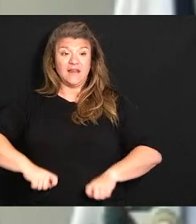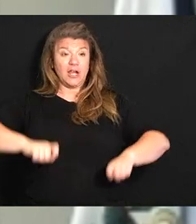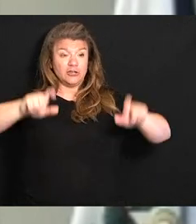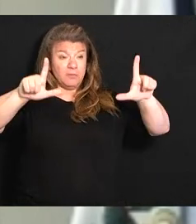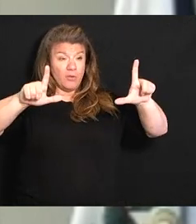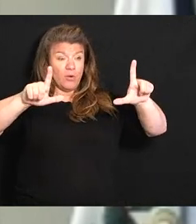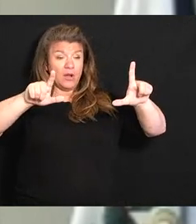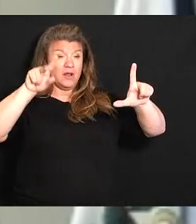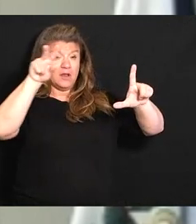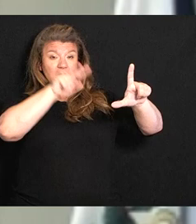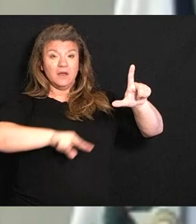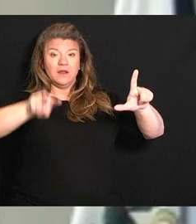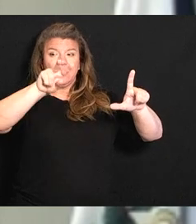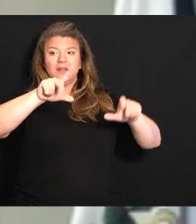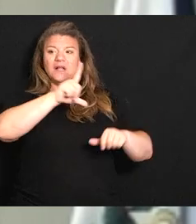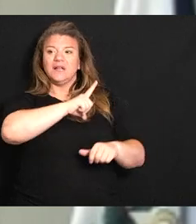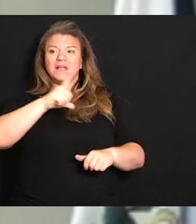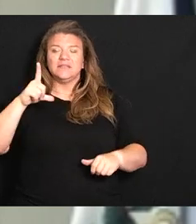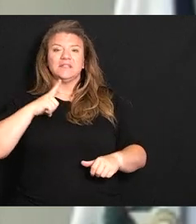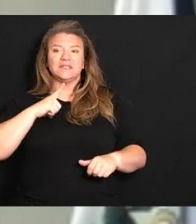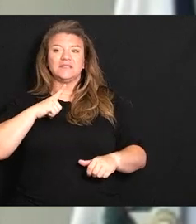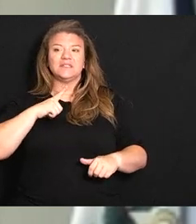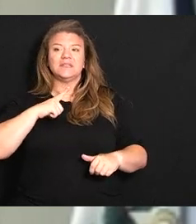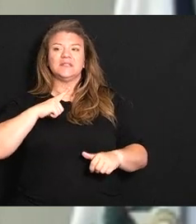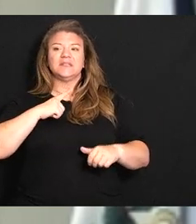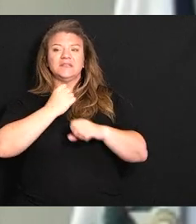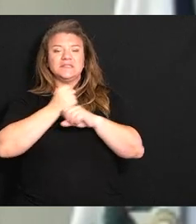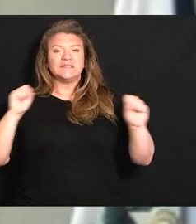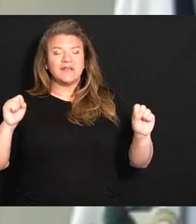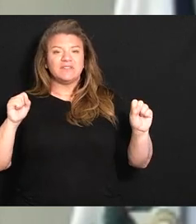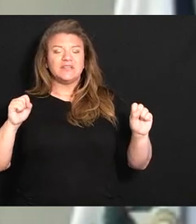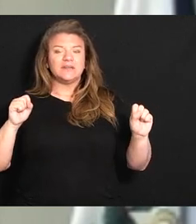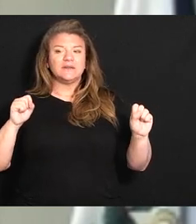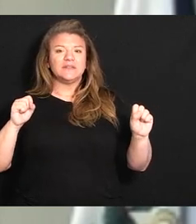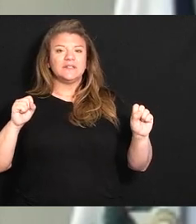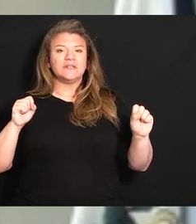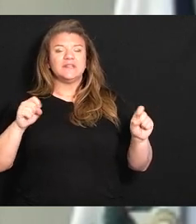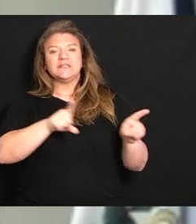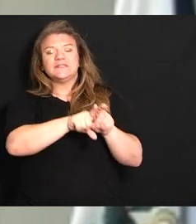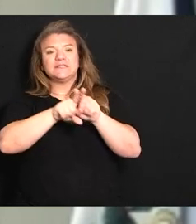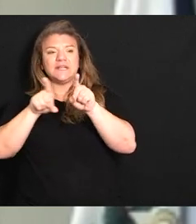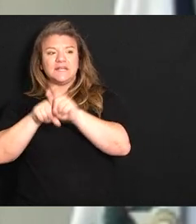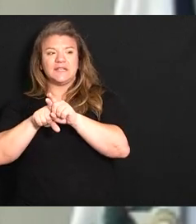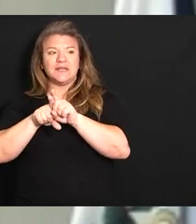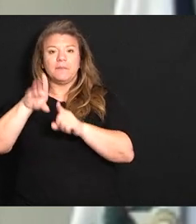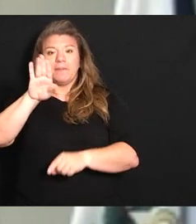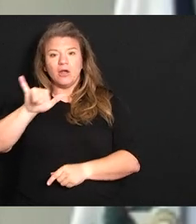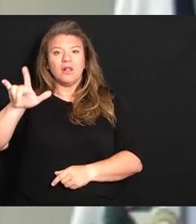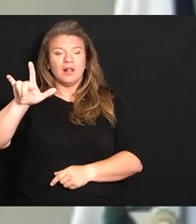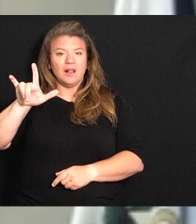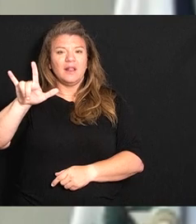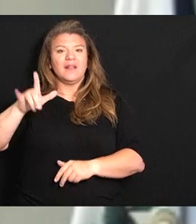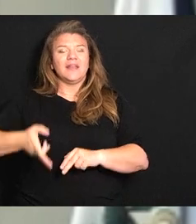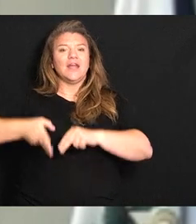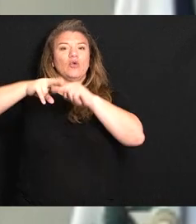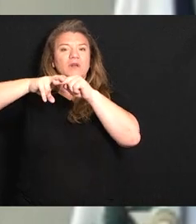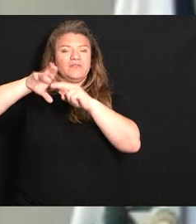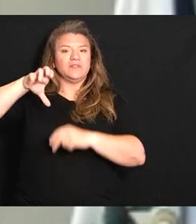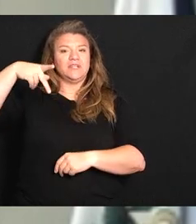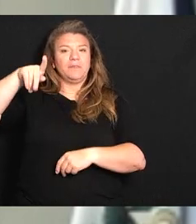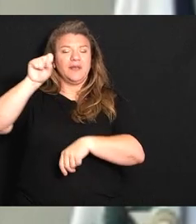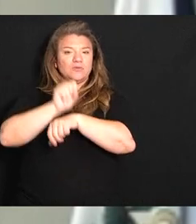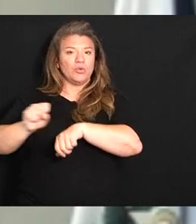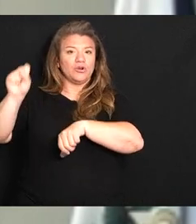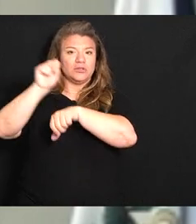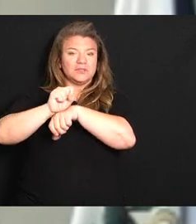piece of legislation I'm sorry same bill that had the dashboard information had an increase for our CPS workers